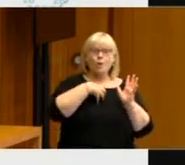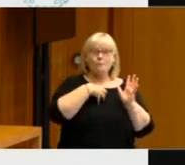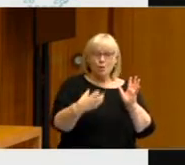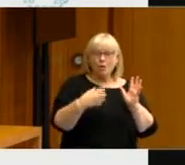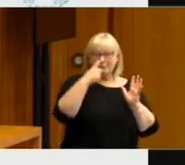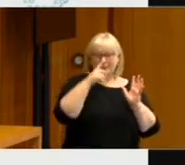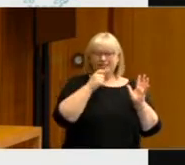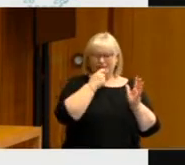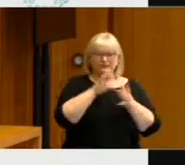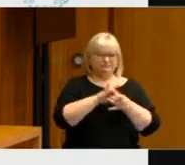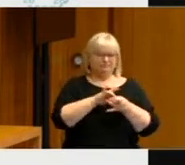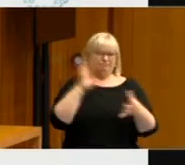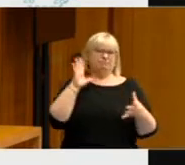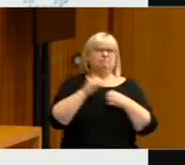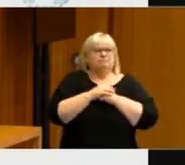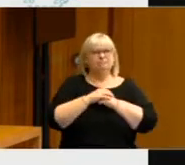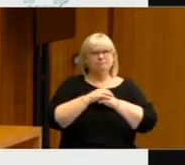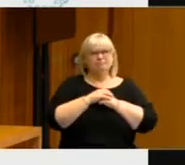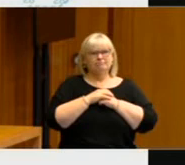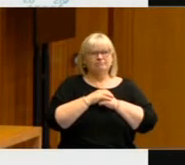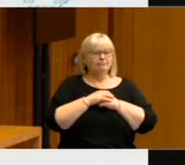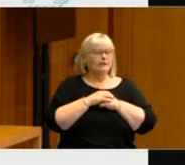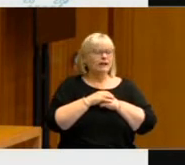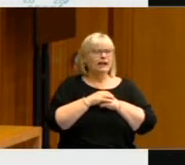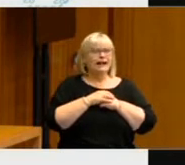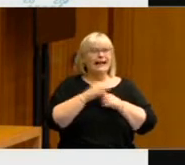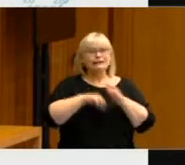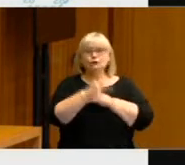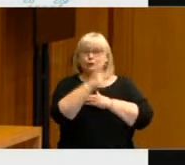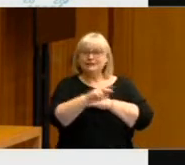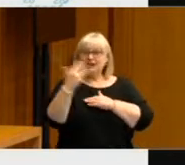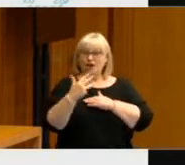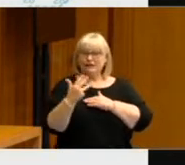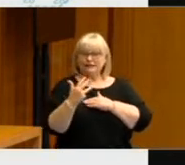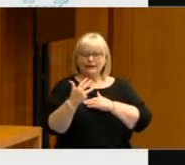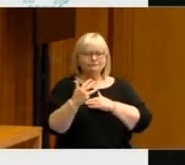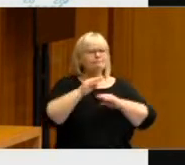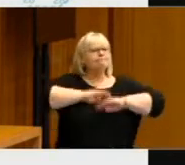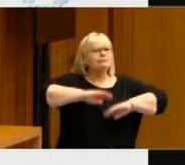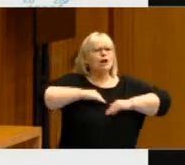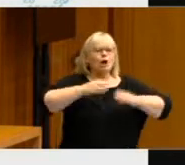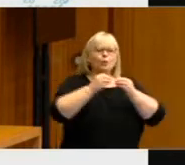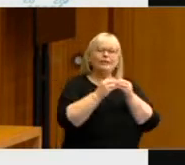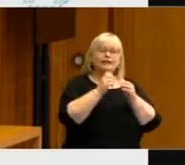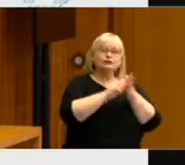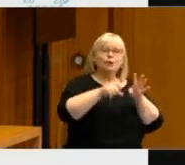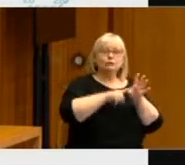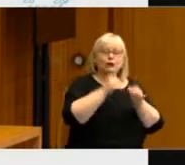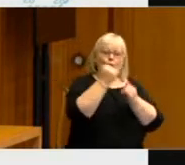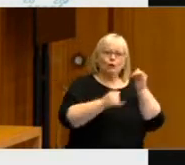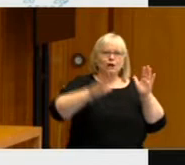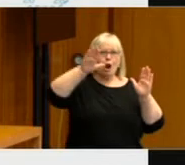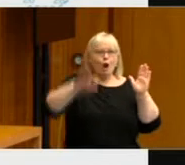disaffection. In 2019, satisfaction with democracy reached the lowest level